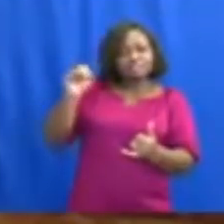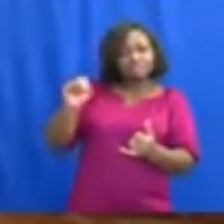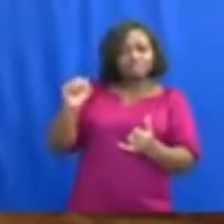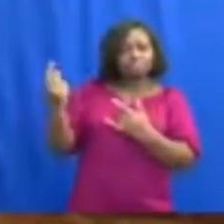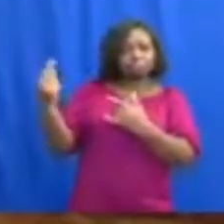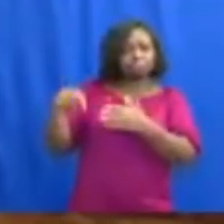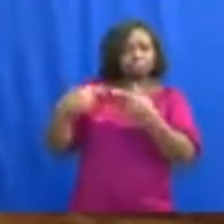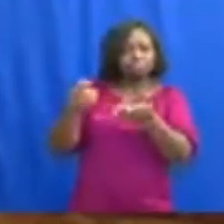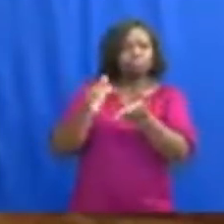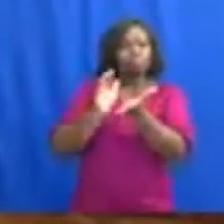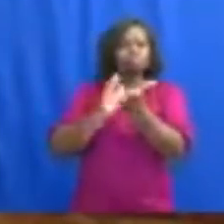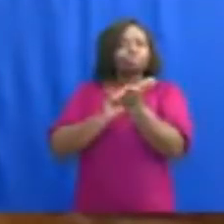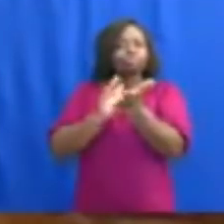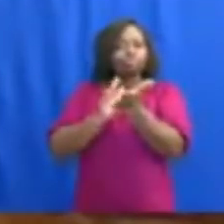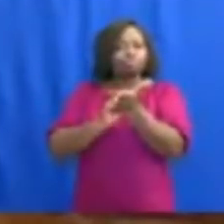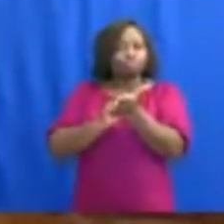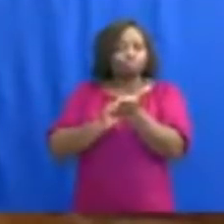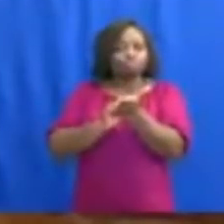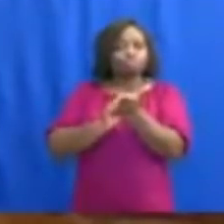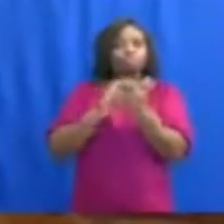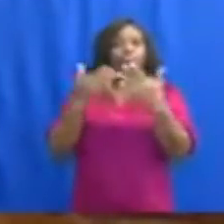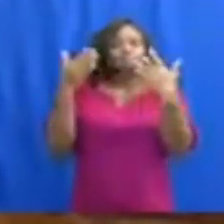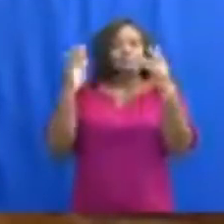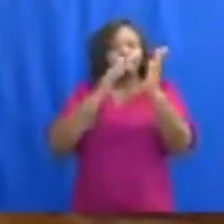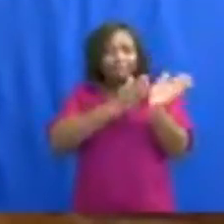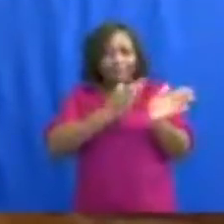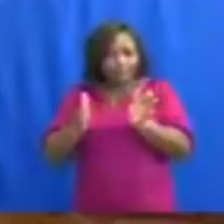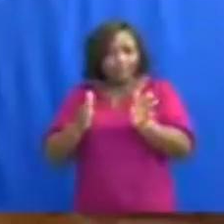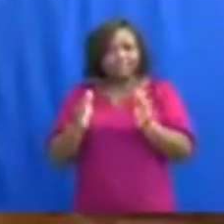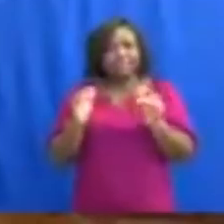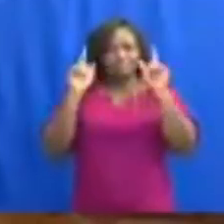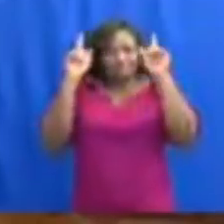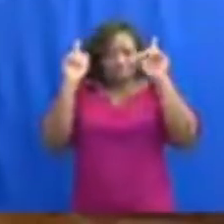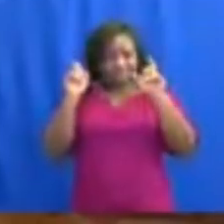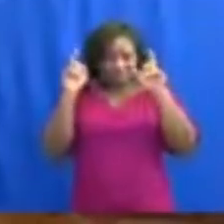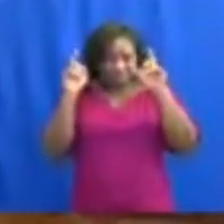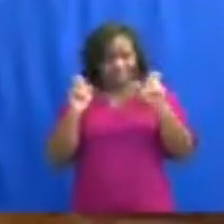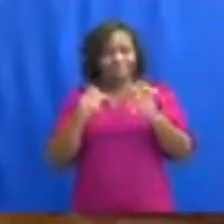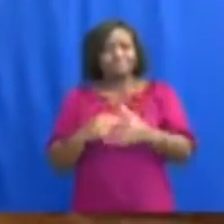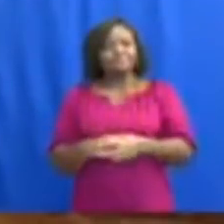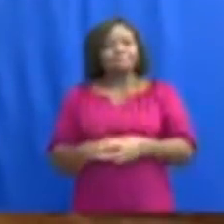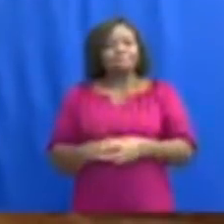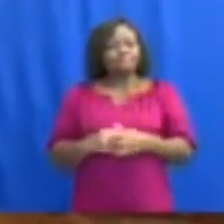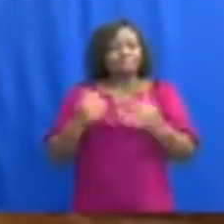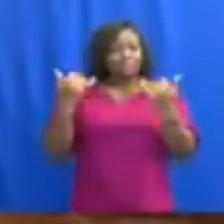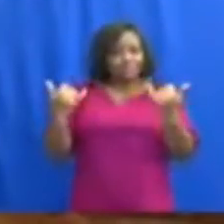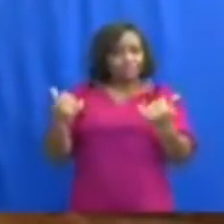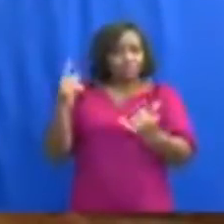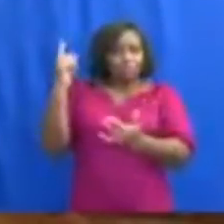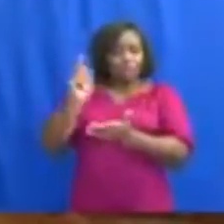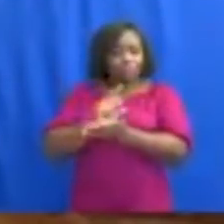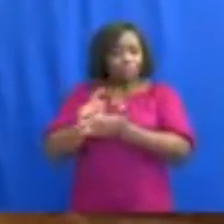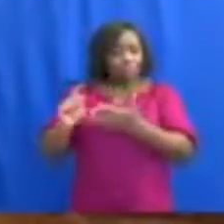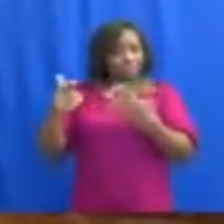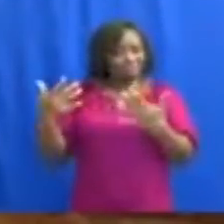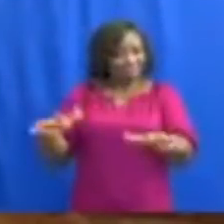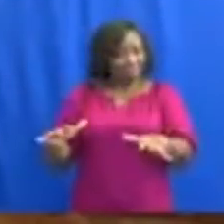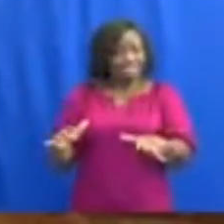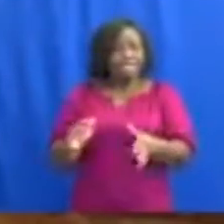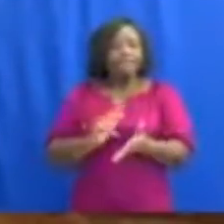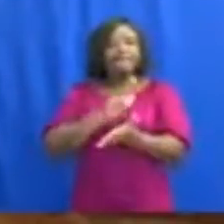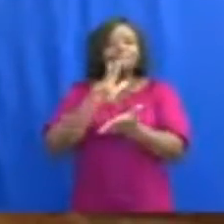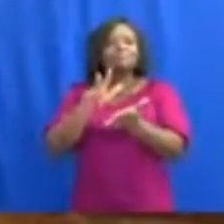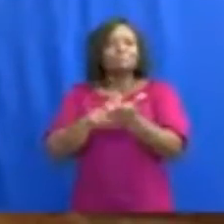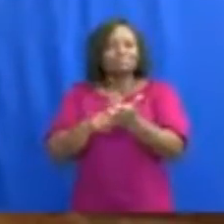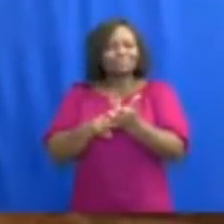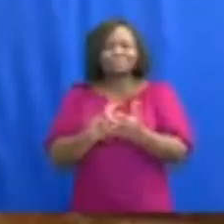prepare for and sit their exit exams. One week on, it has proved to be